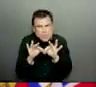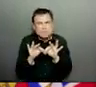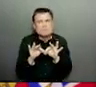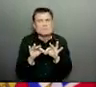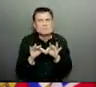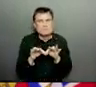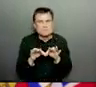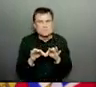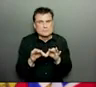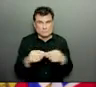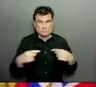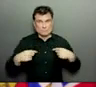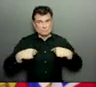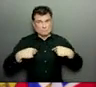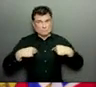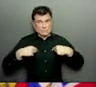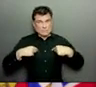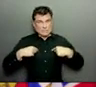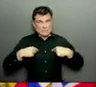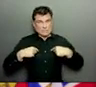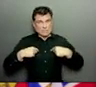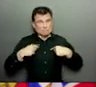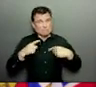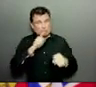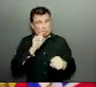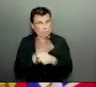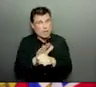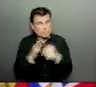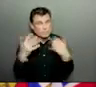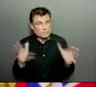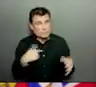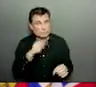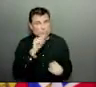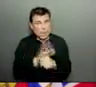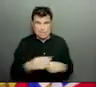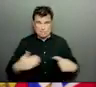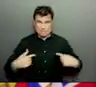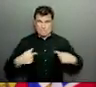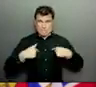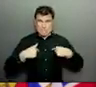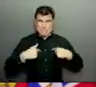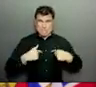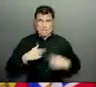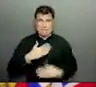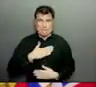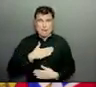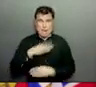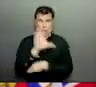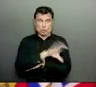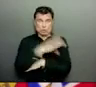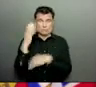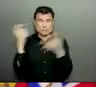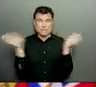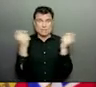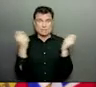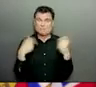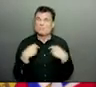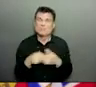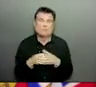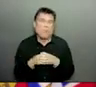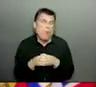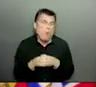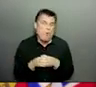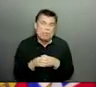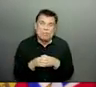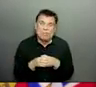safely, to stay small so that I can keep my community, my friends, the people closest to me safe. I